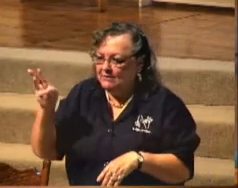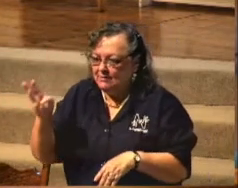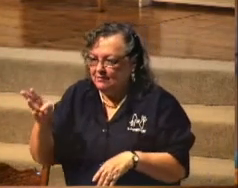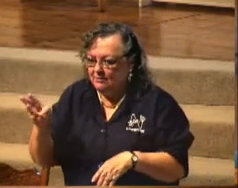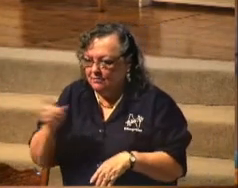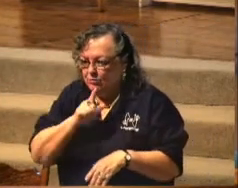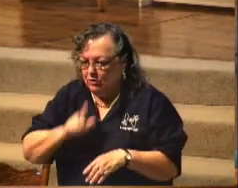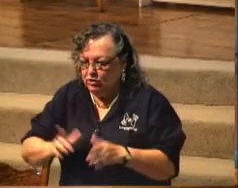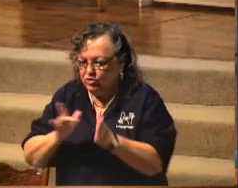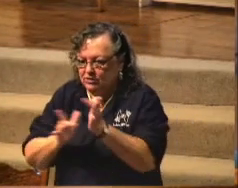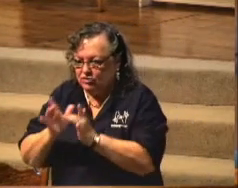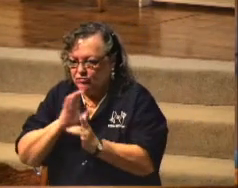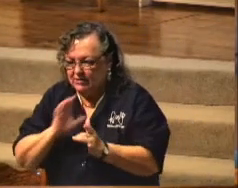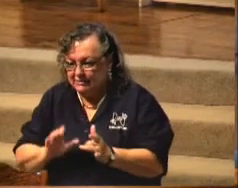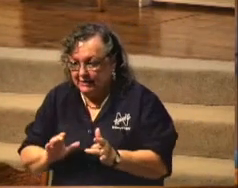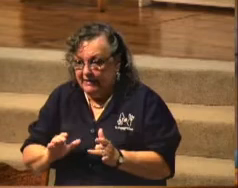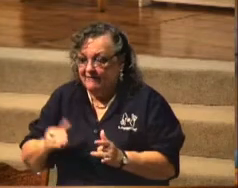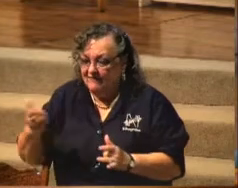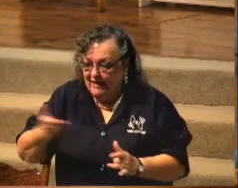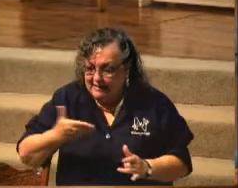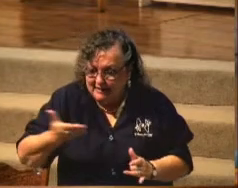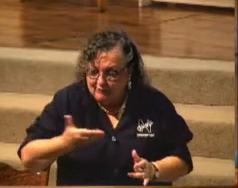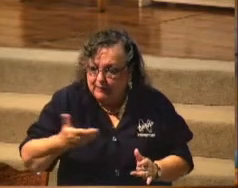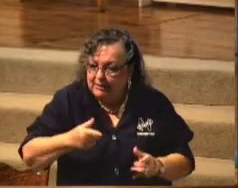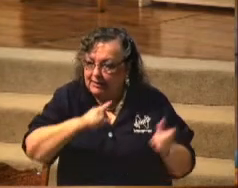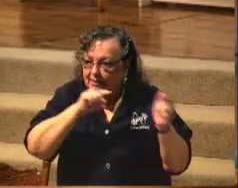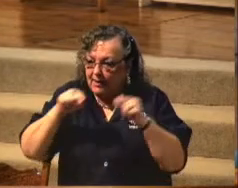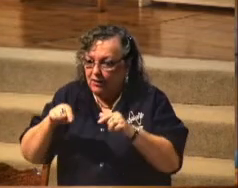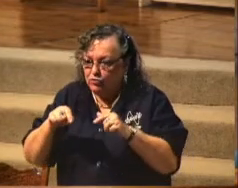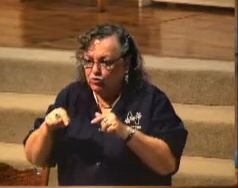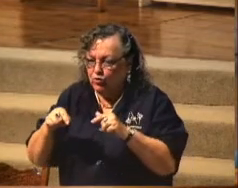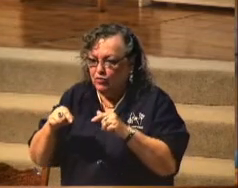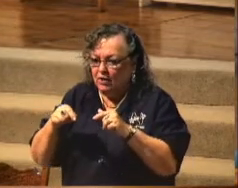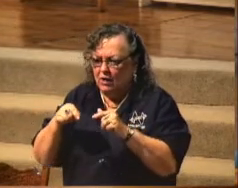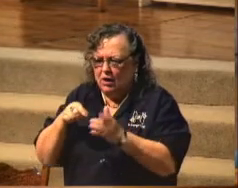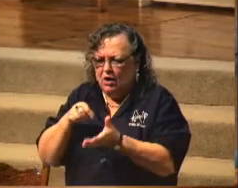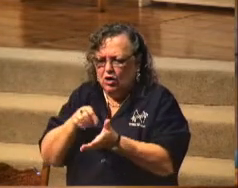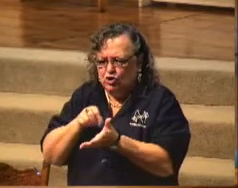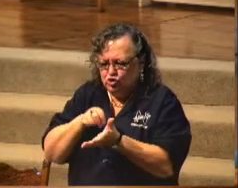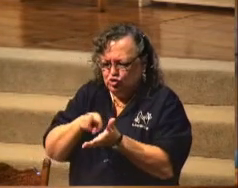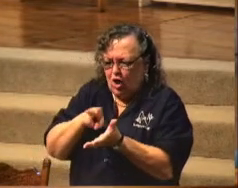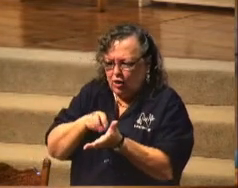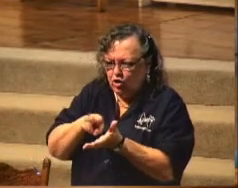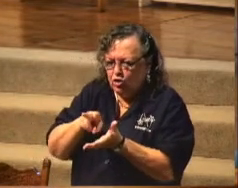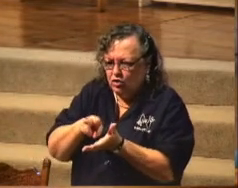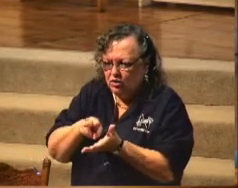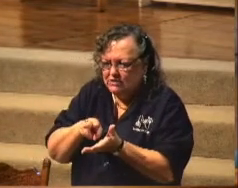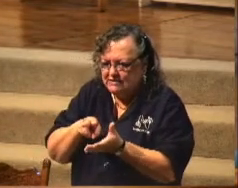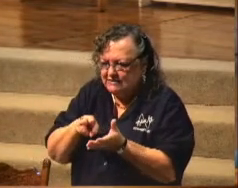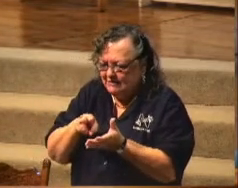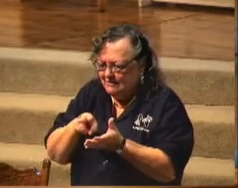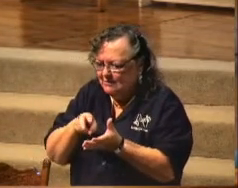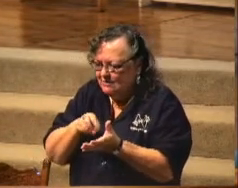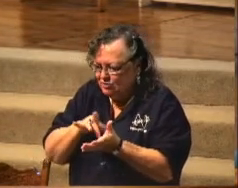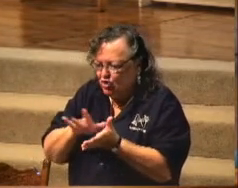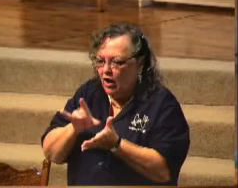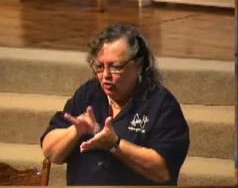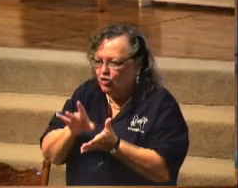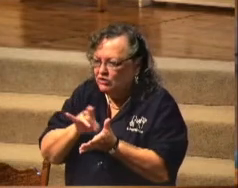He invited everyone to come to the soccer stadium. They had 7,000 people at the Easter Sunday.